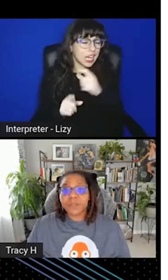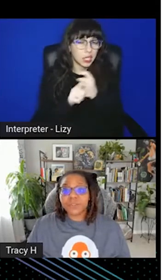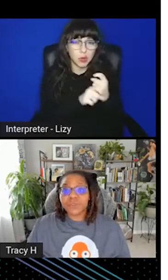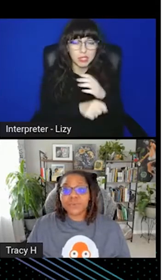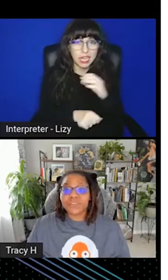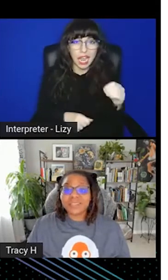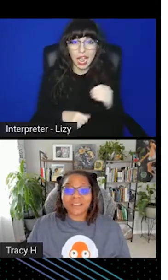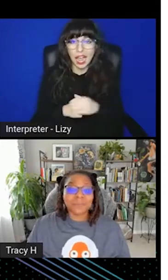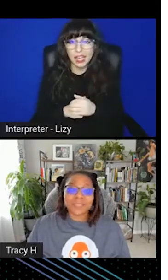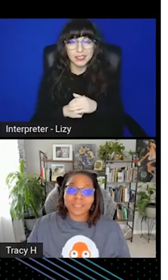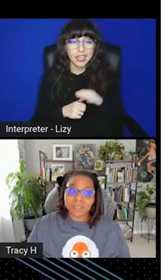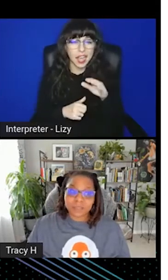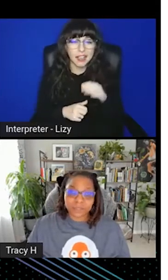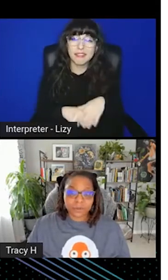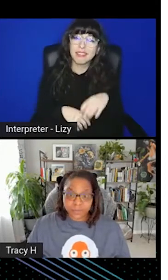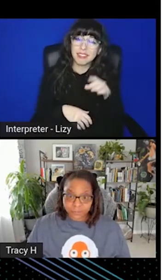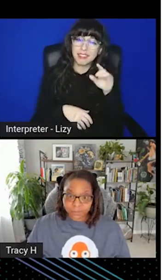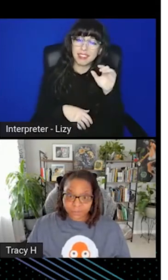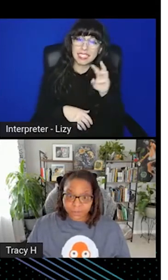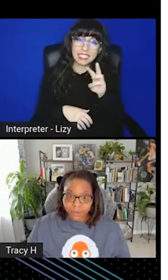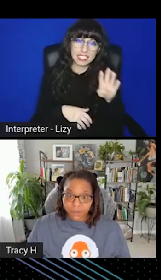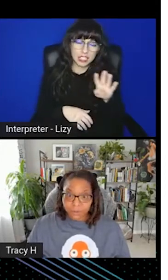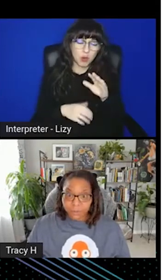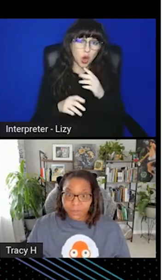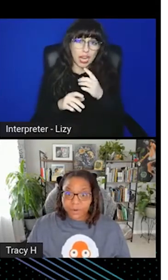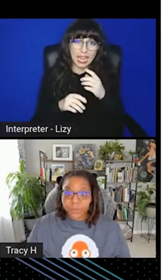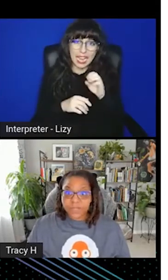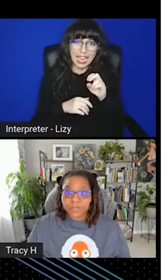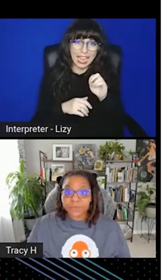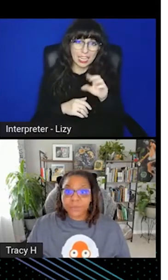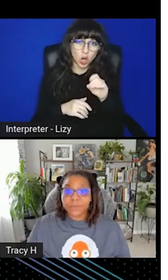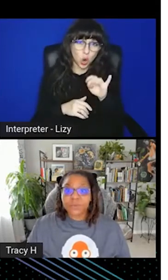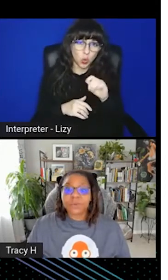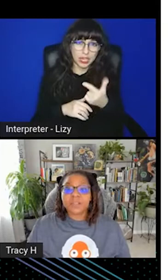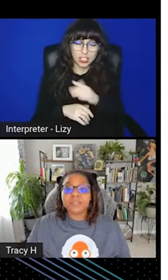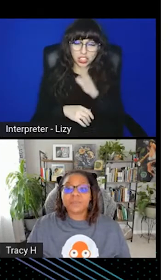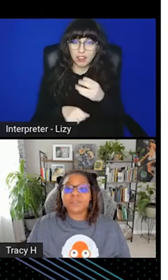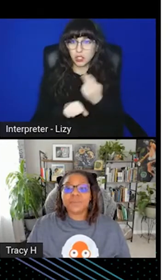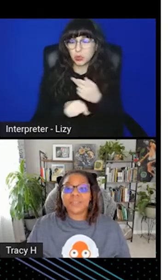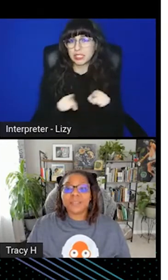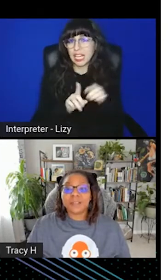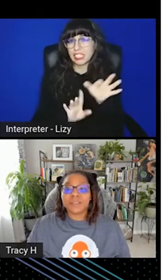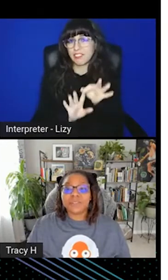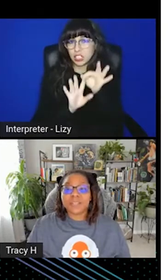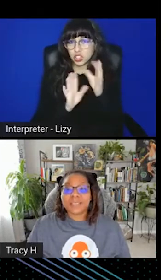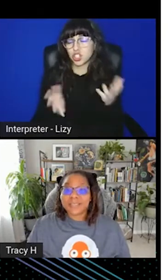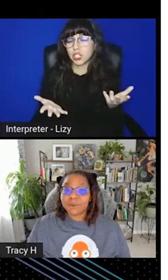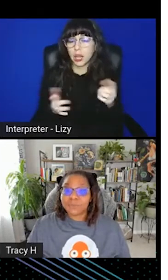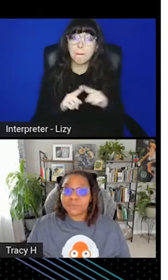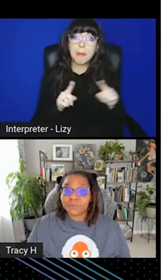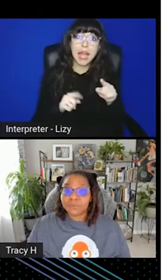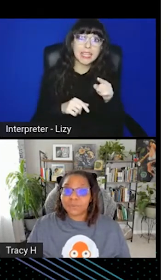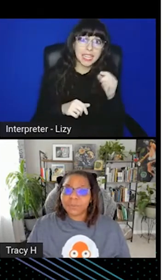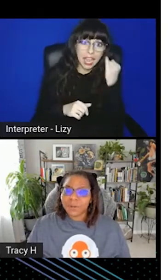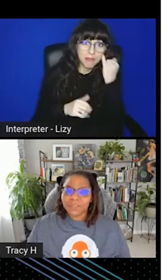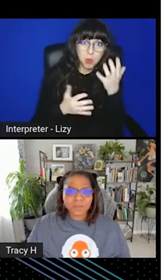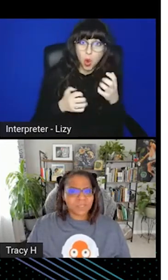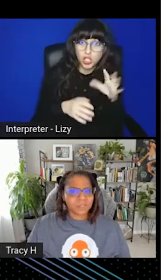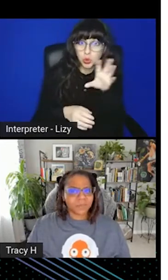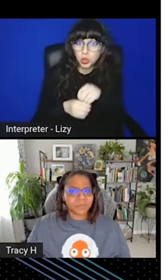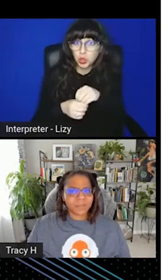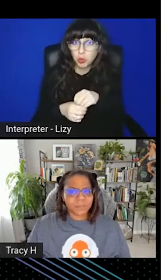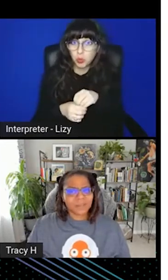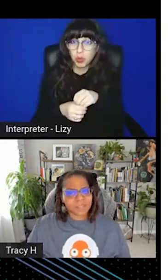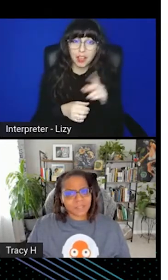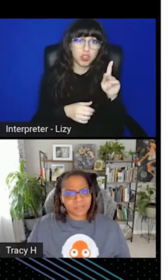encoding used should never be seen as a security feature. While there are ways to encrypt the Kubernetes secrets within the cluster itself, we're more interested